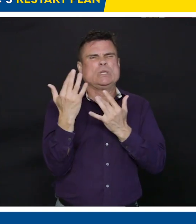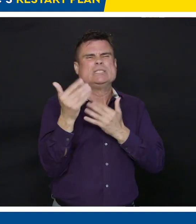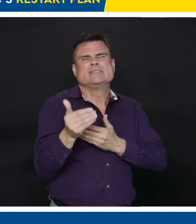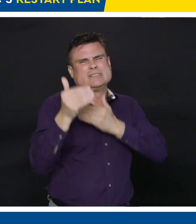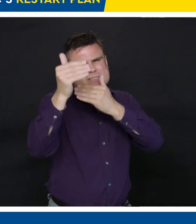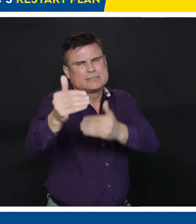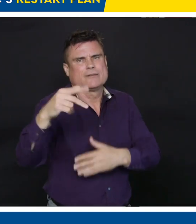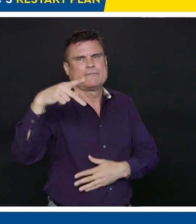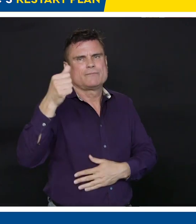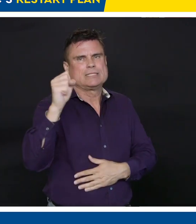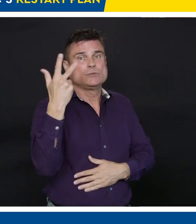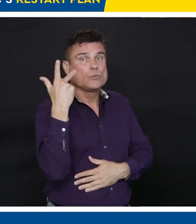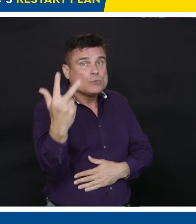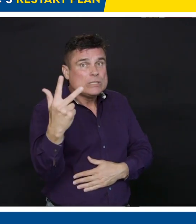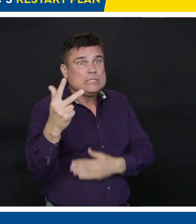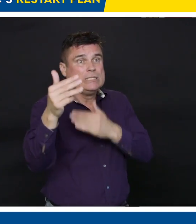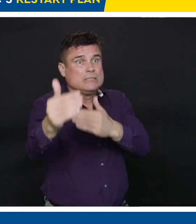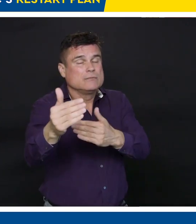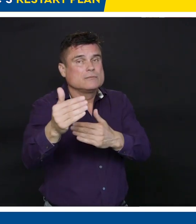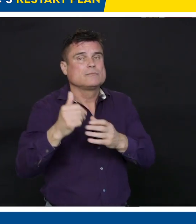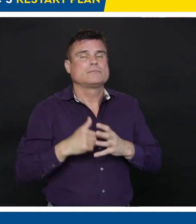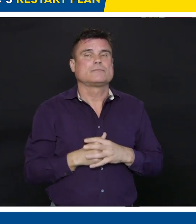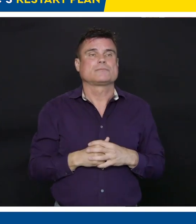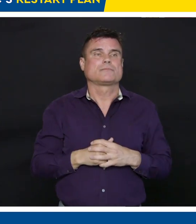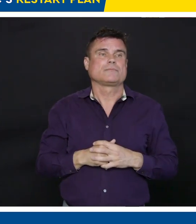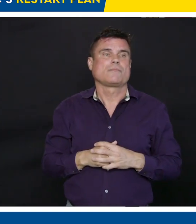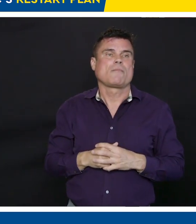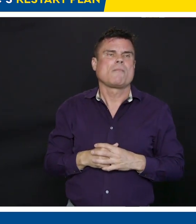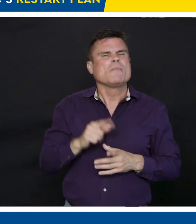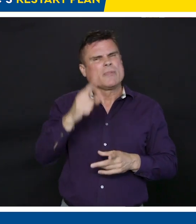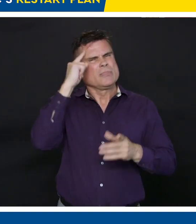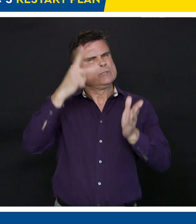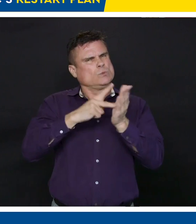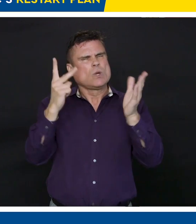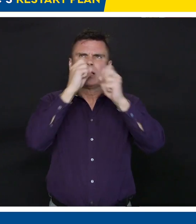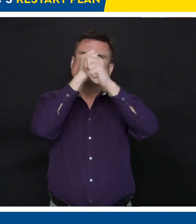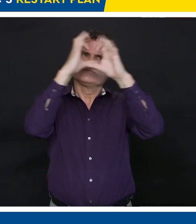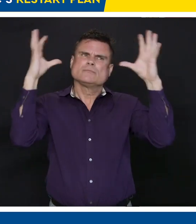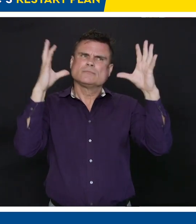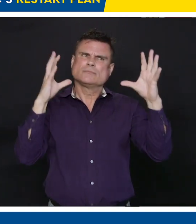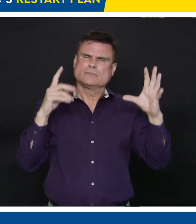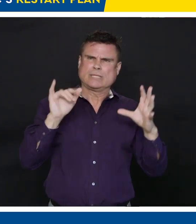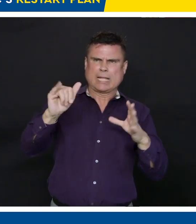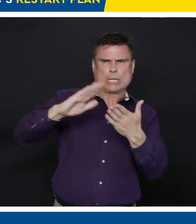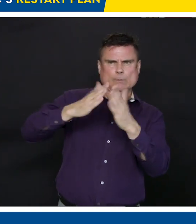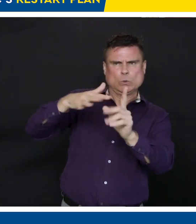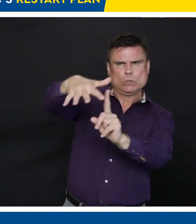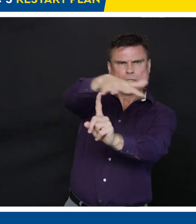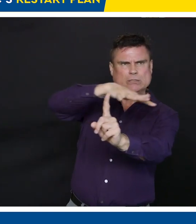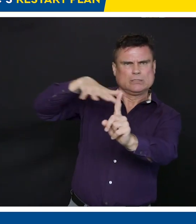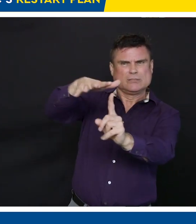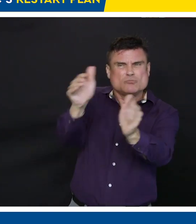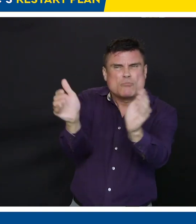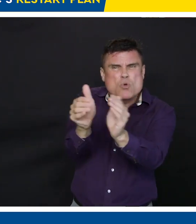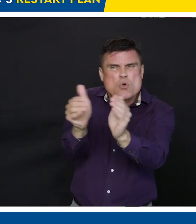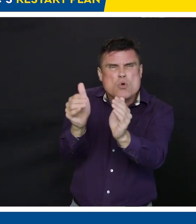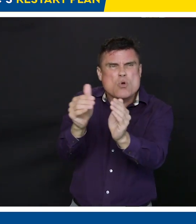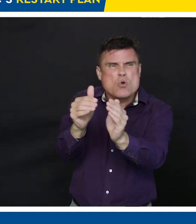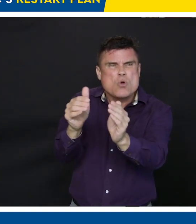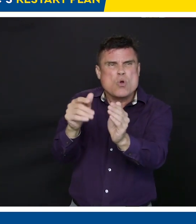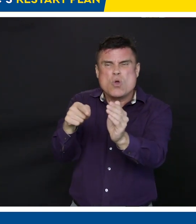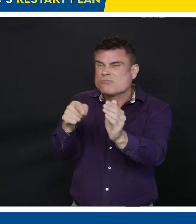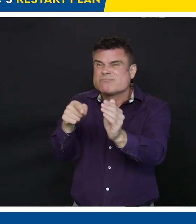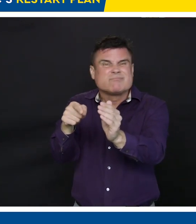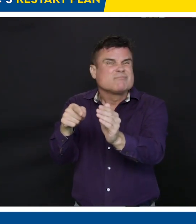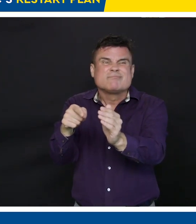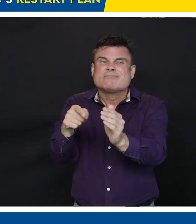concerned that the spread of the virus in their community is something that they want to avoid. And I think the best course of action would be to stay